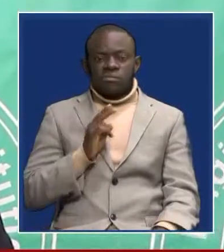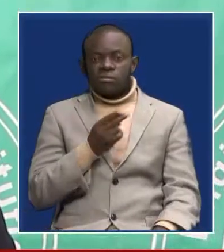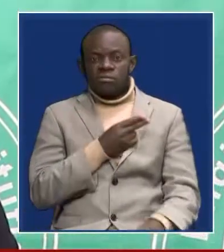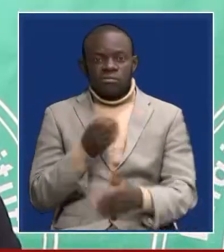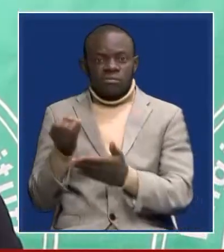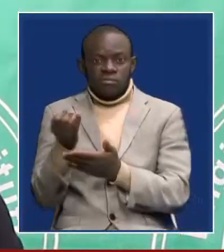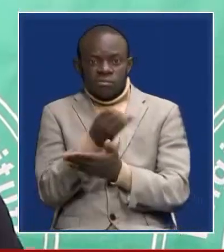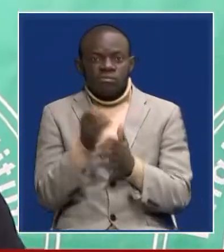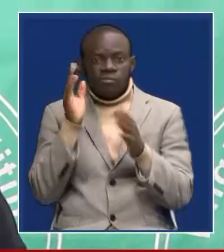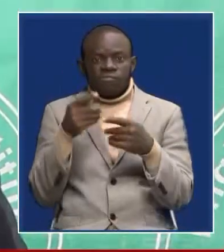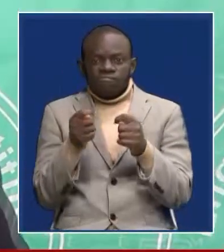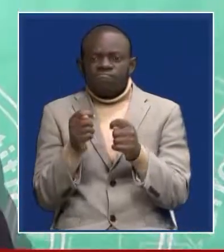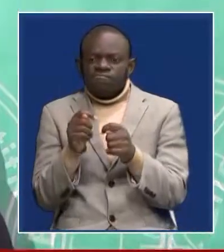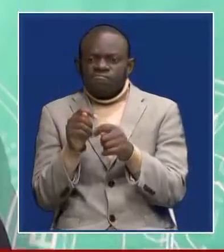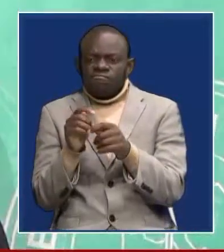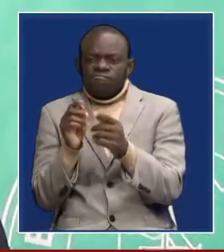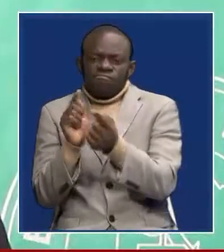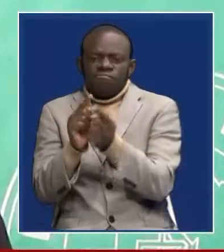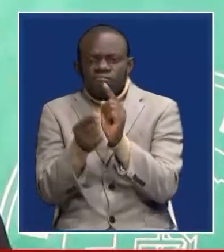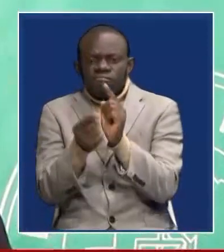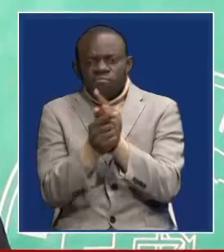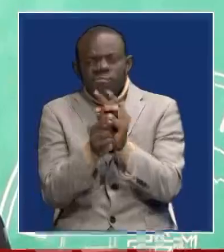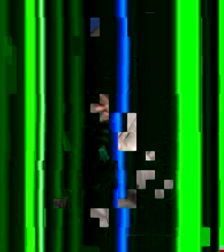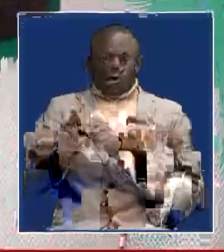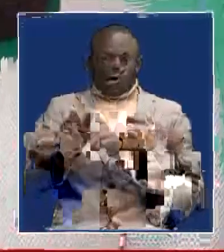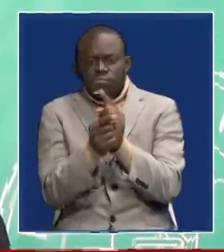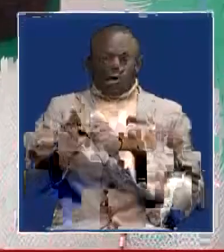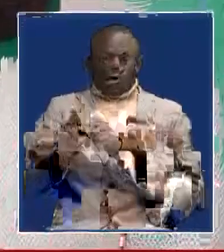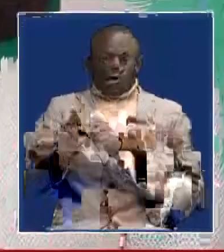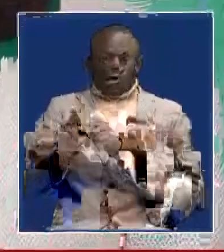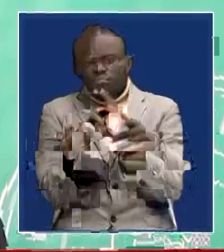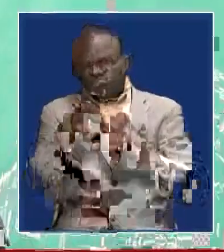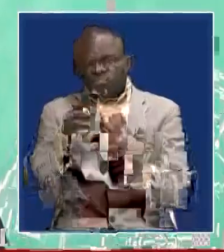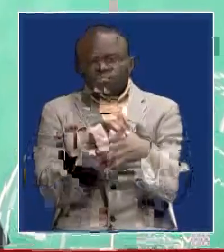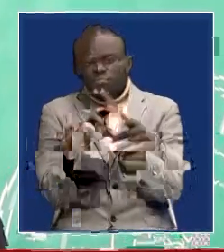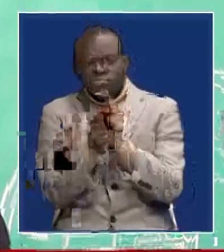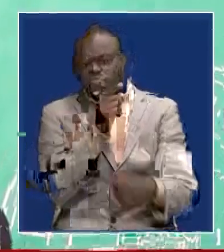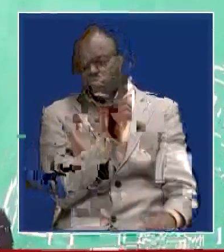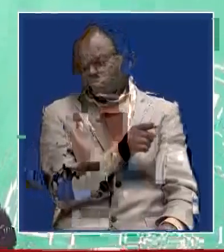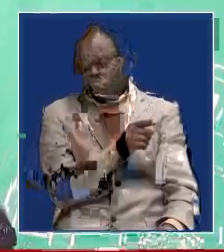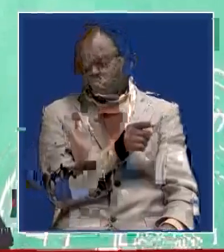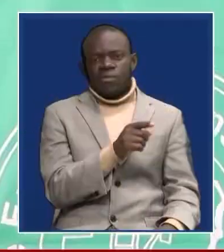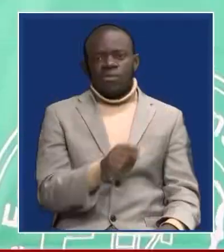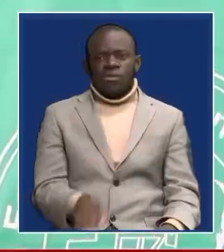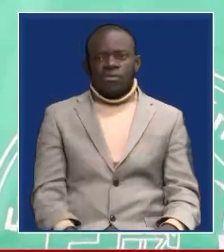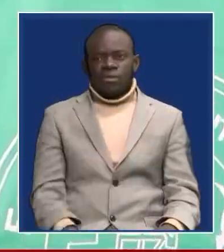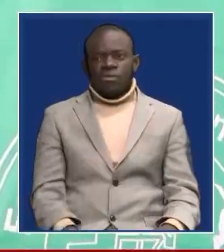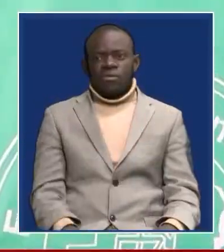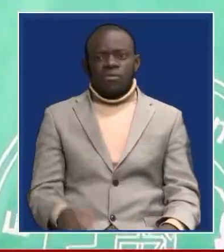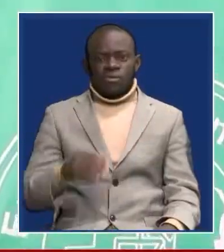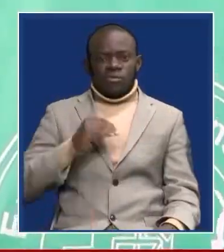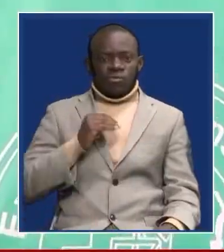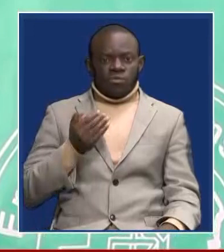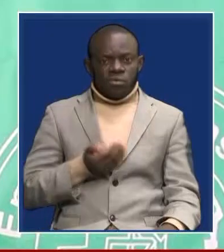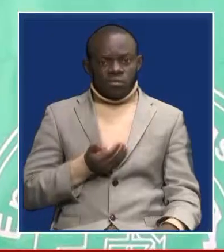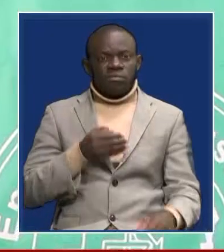this and take them to the next stage as women in engineering we recognize that our numbers are quite are